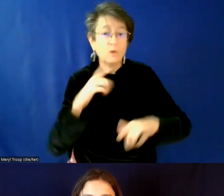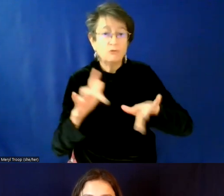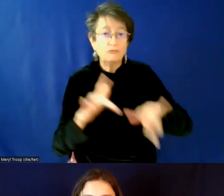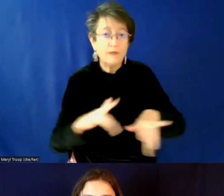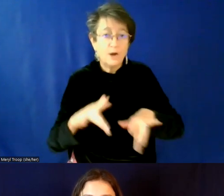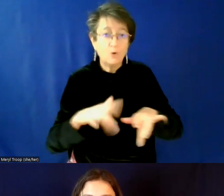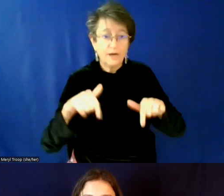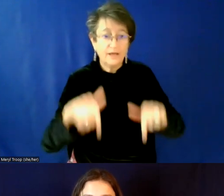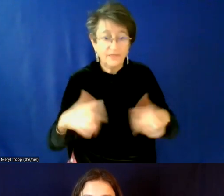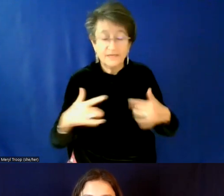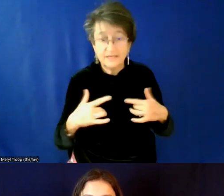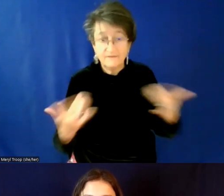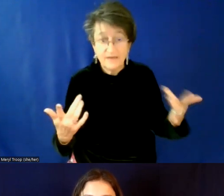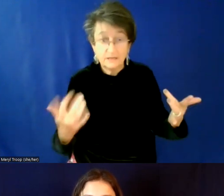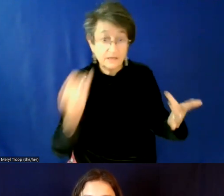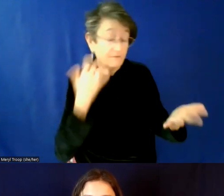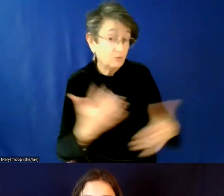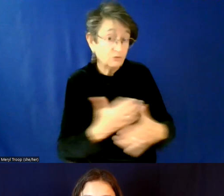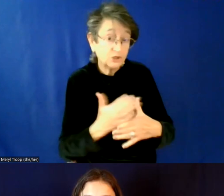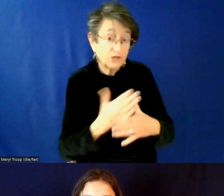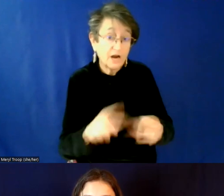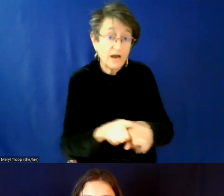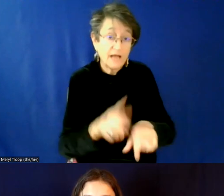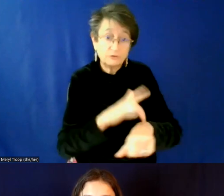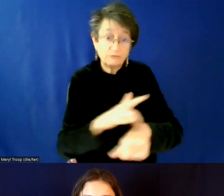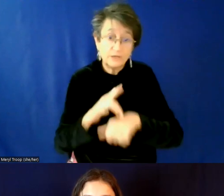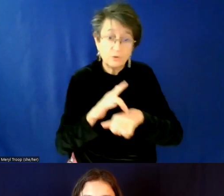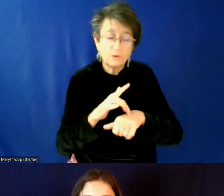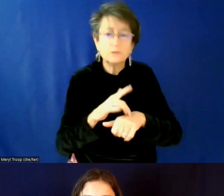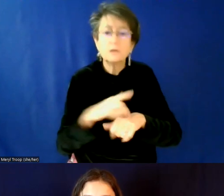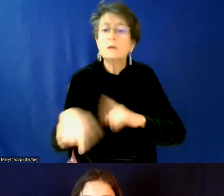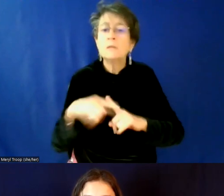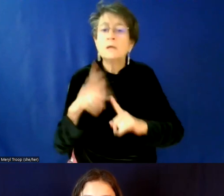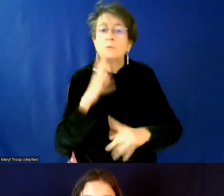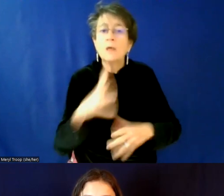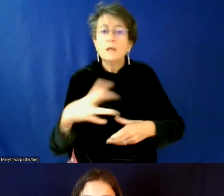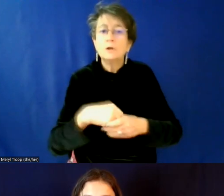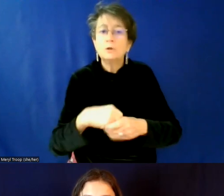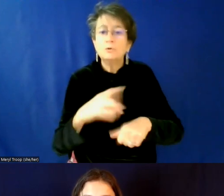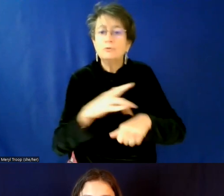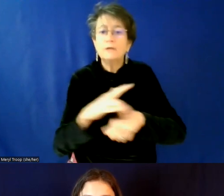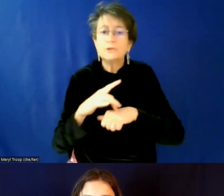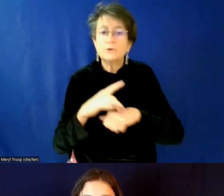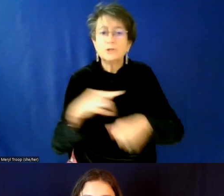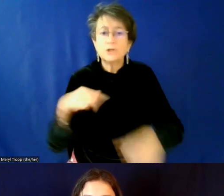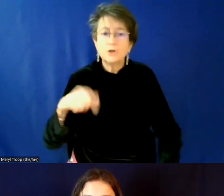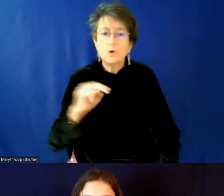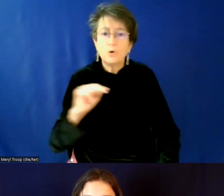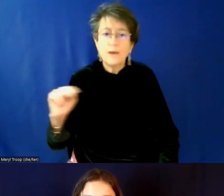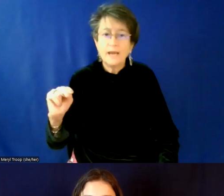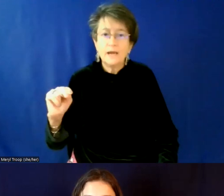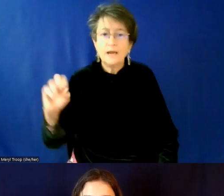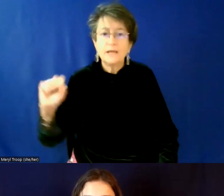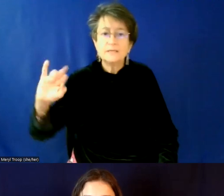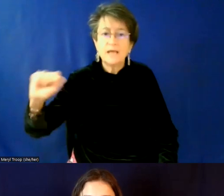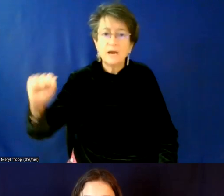event. If you want to share it as a resource, and it will also include the resources that Quinn, Sarah, and Erica have